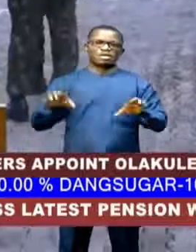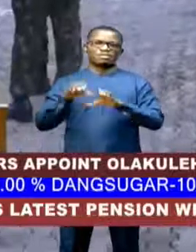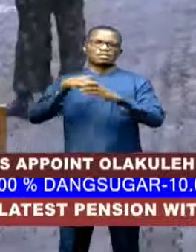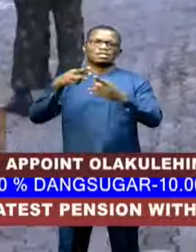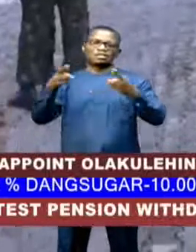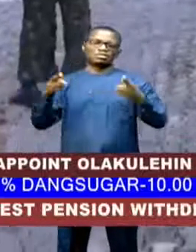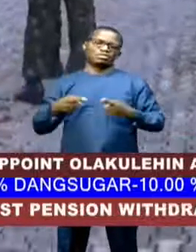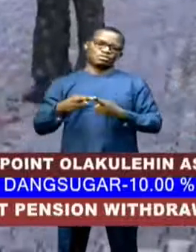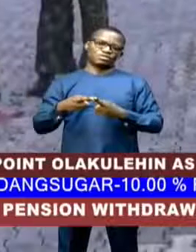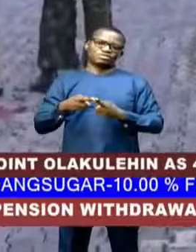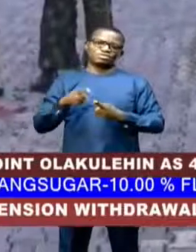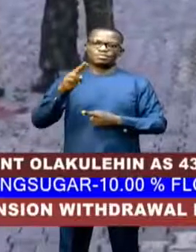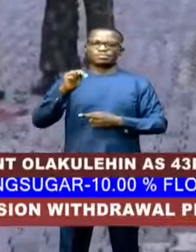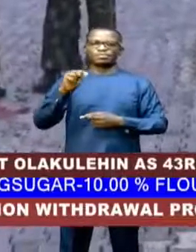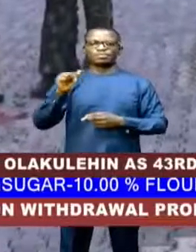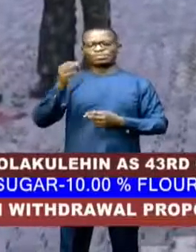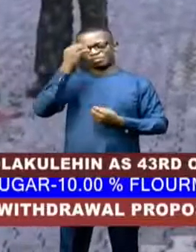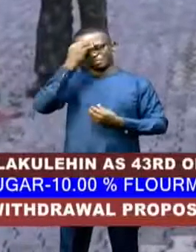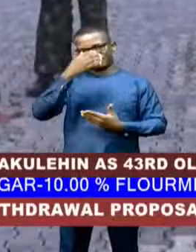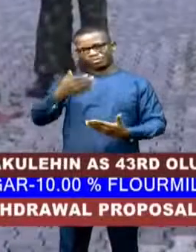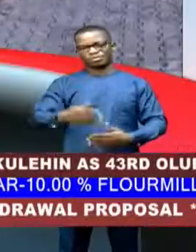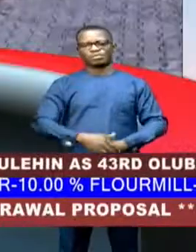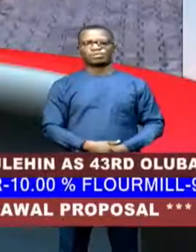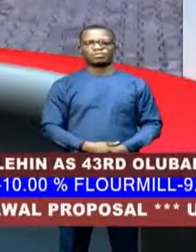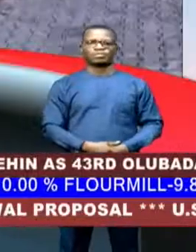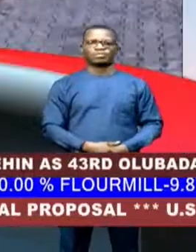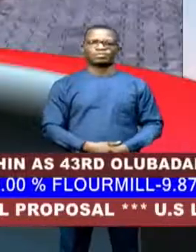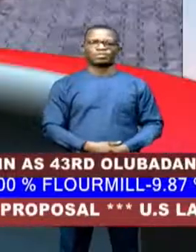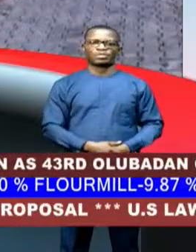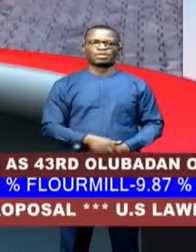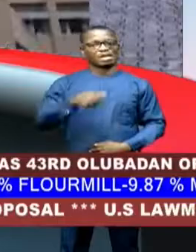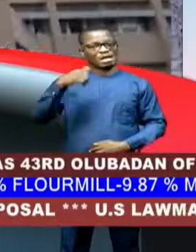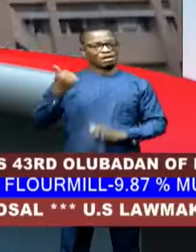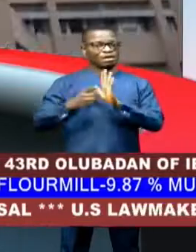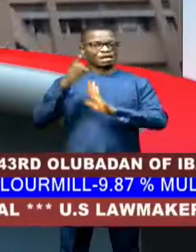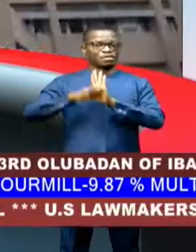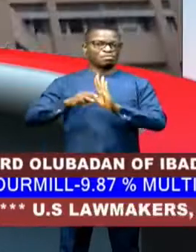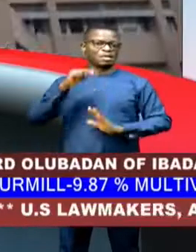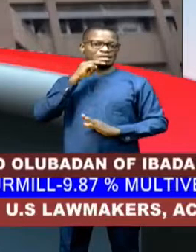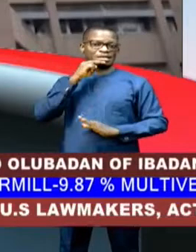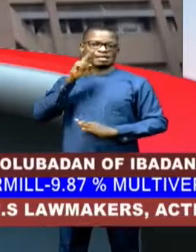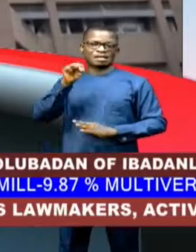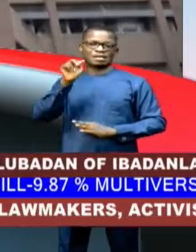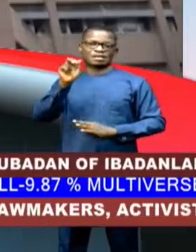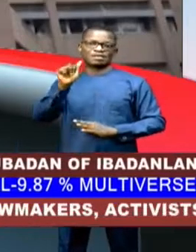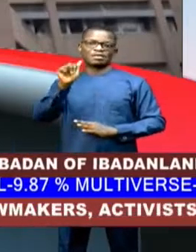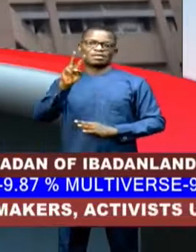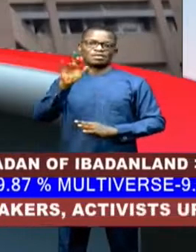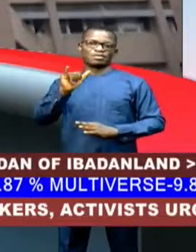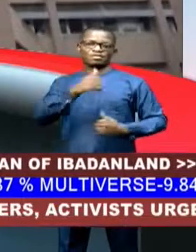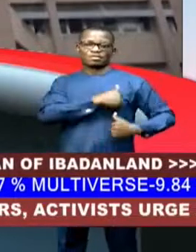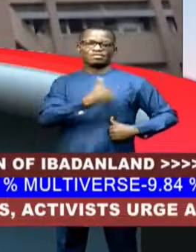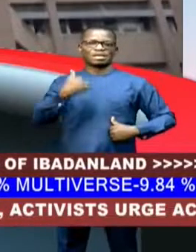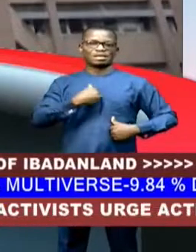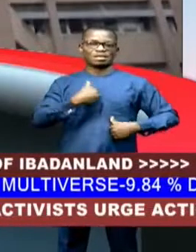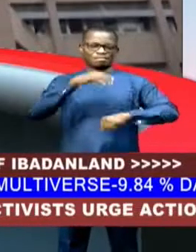Ebenimi Zitemiola, NTN News. In another development, the Arjurian Navy has apprehended four individuals